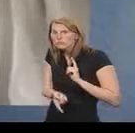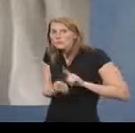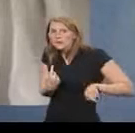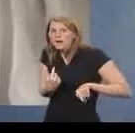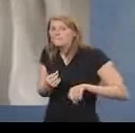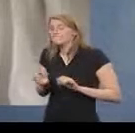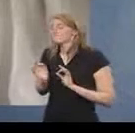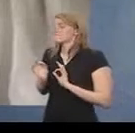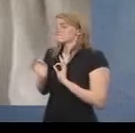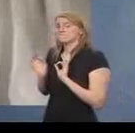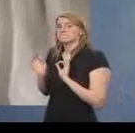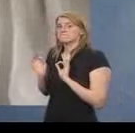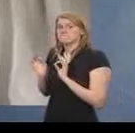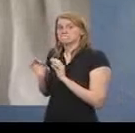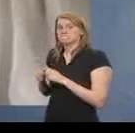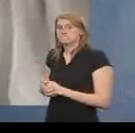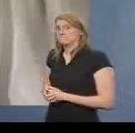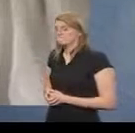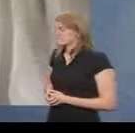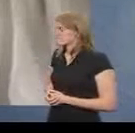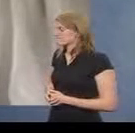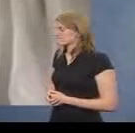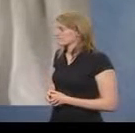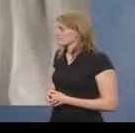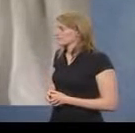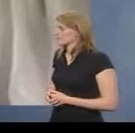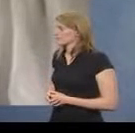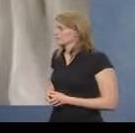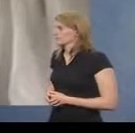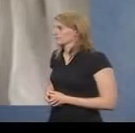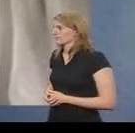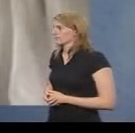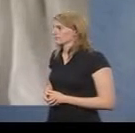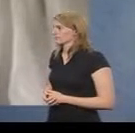got a reply. No reply? No. No.